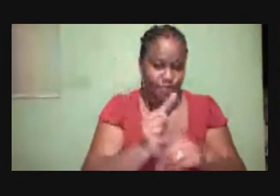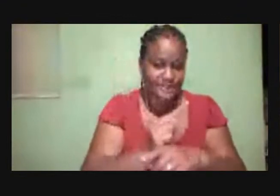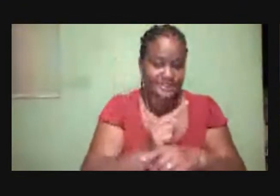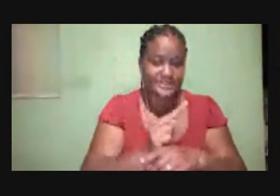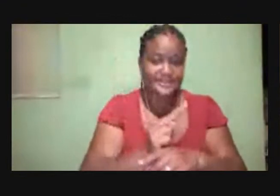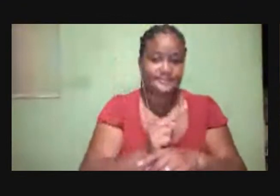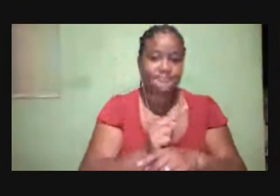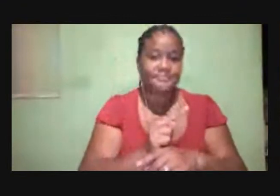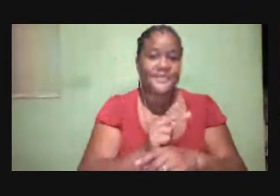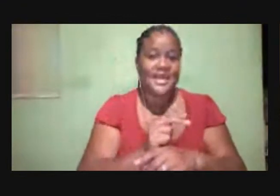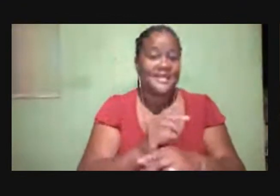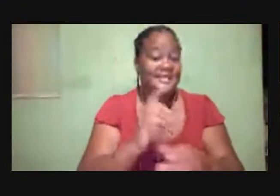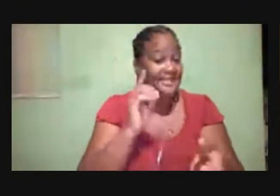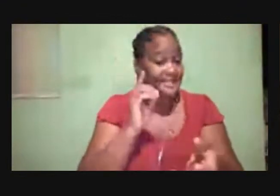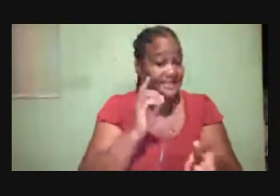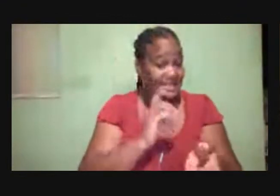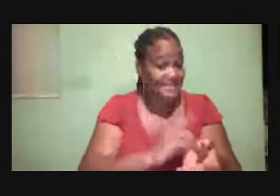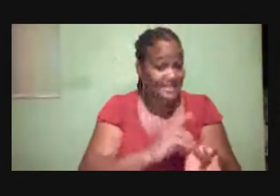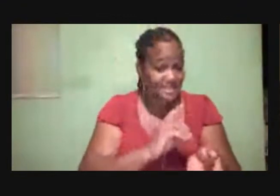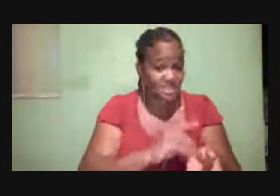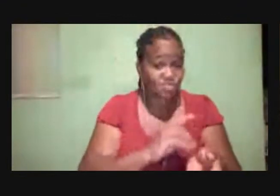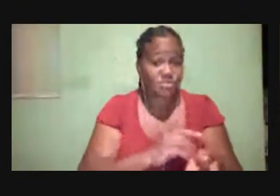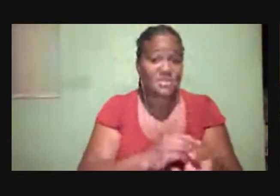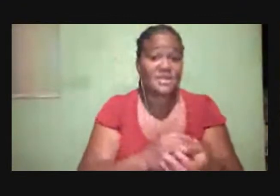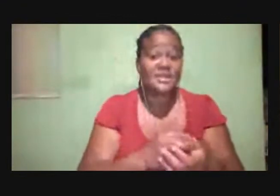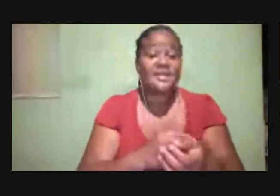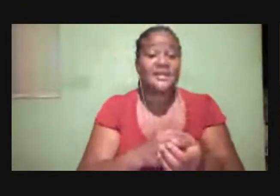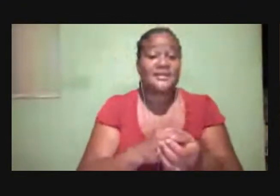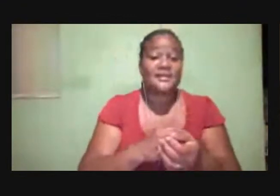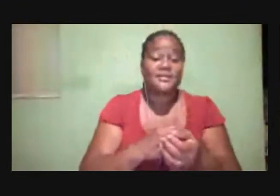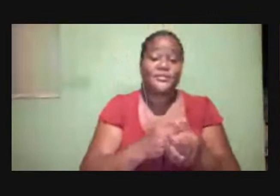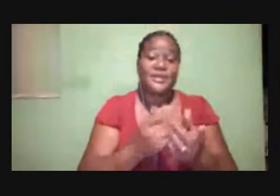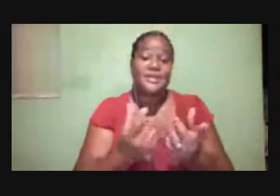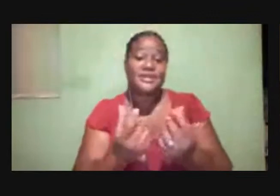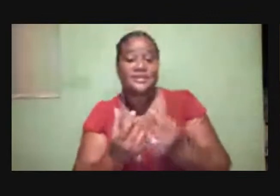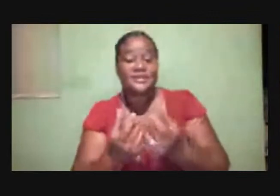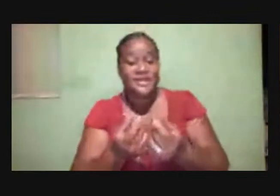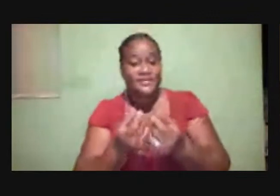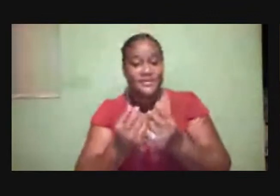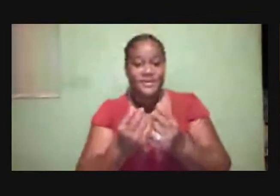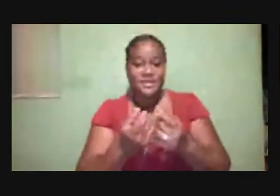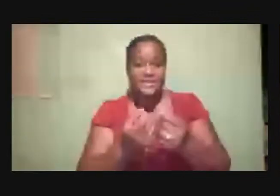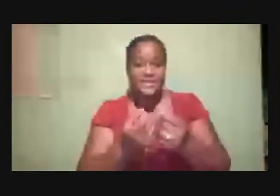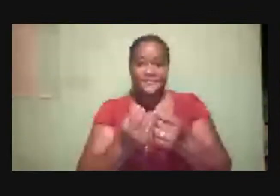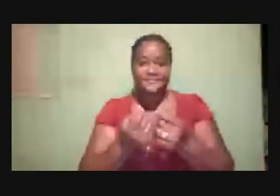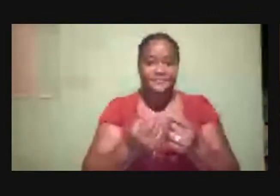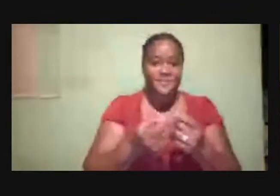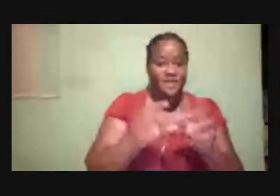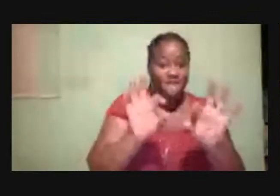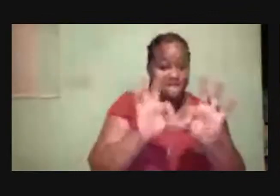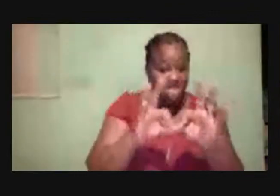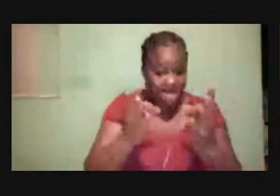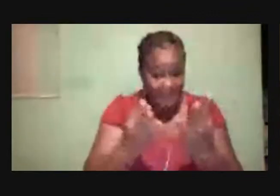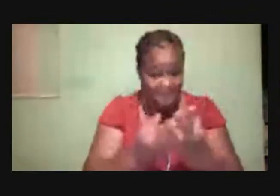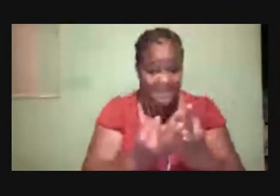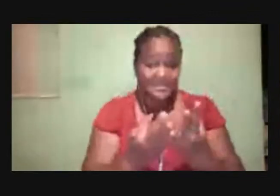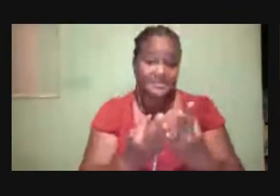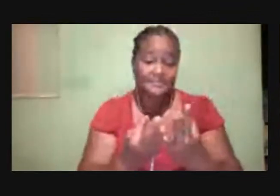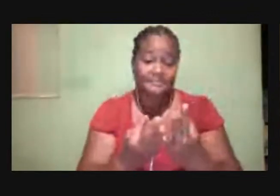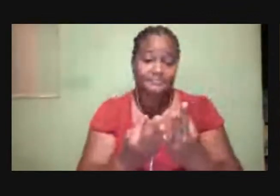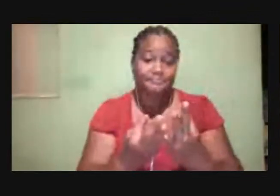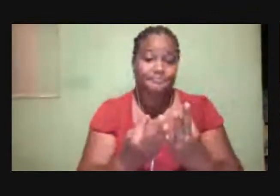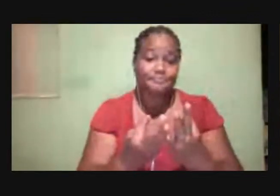where he did an emphasis in families who have persons